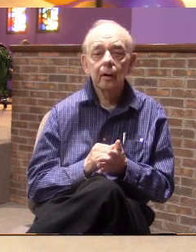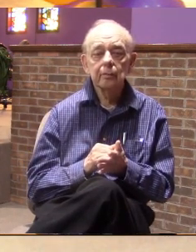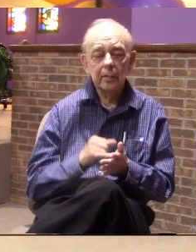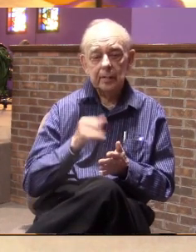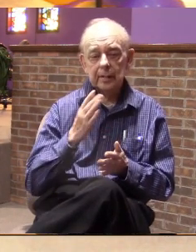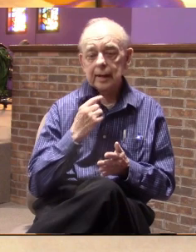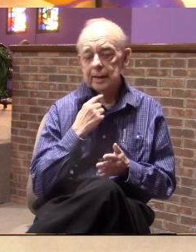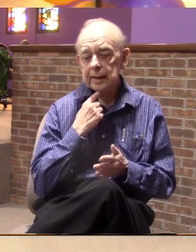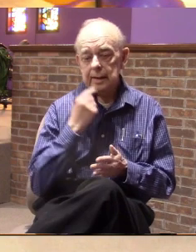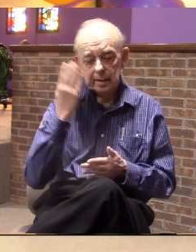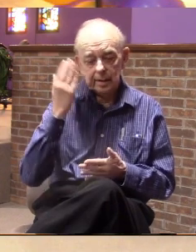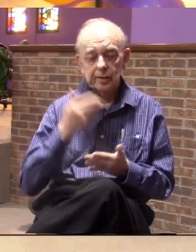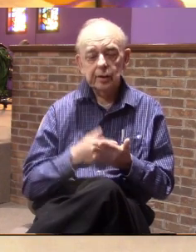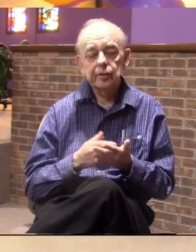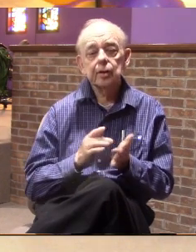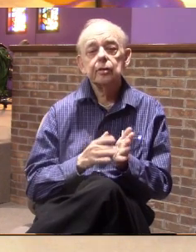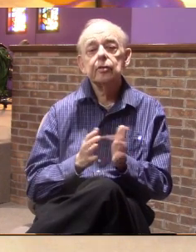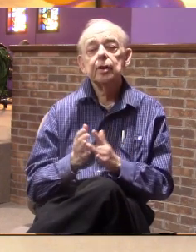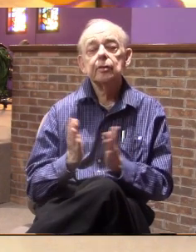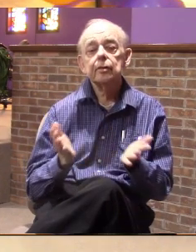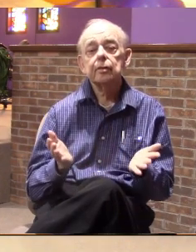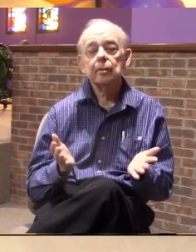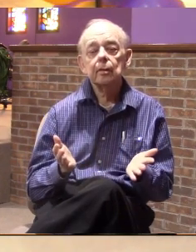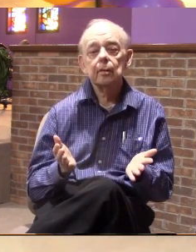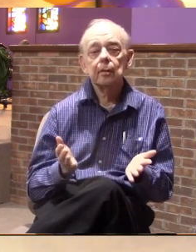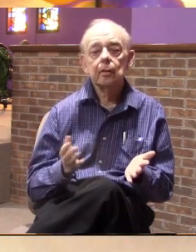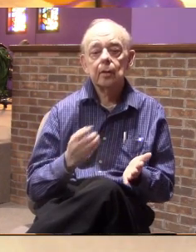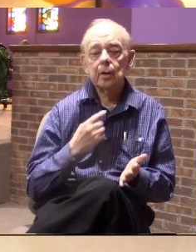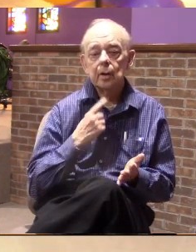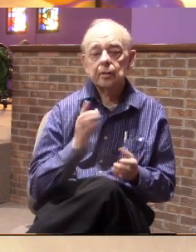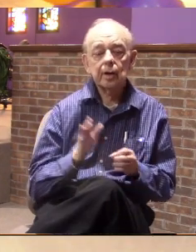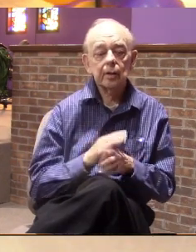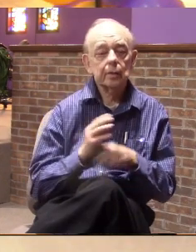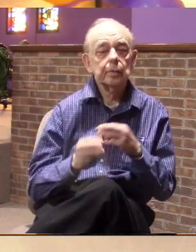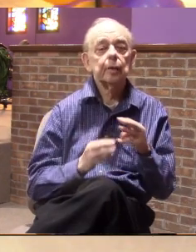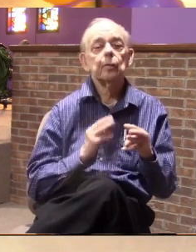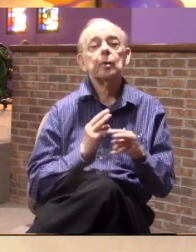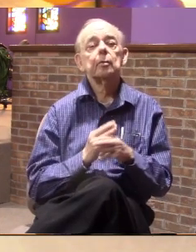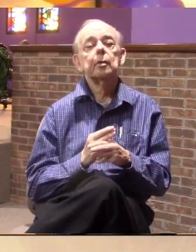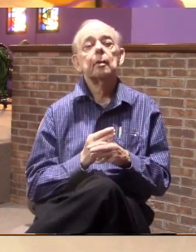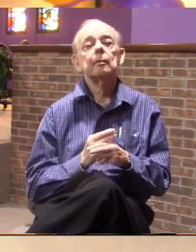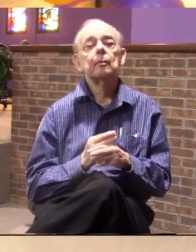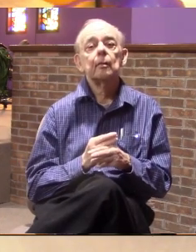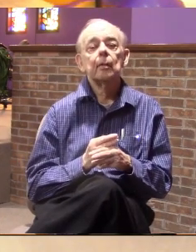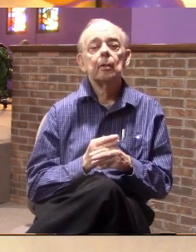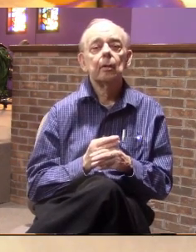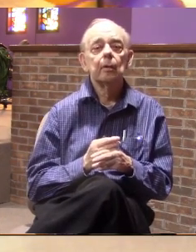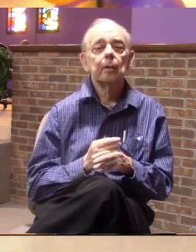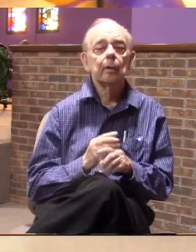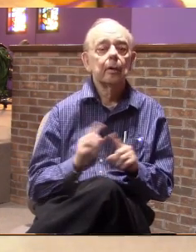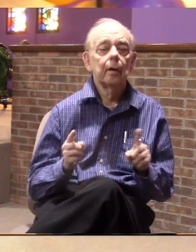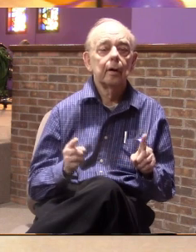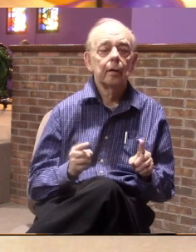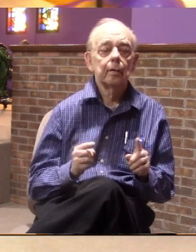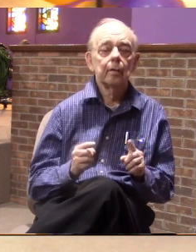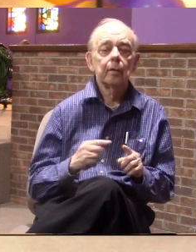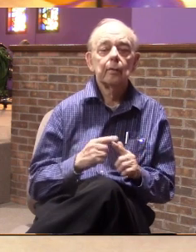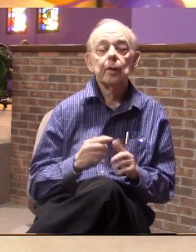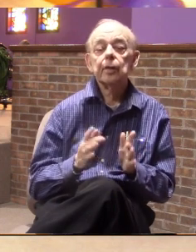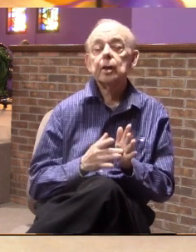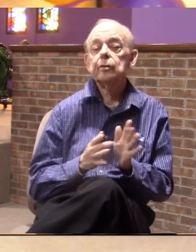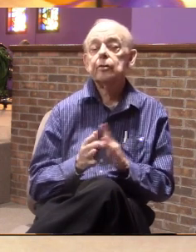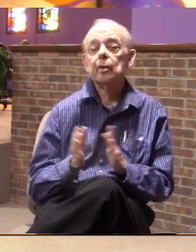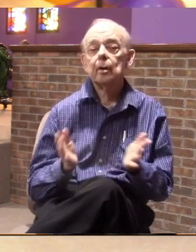God sent His Son, Jesus, to tell the whole world. But then Jesus